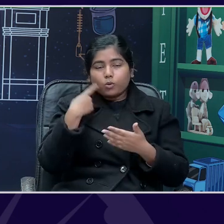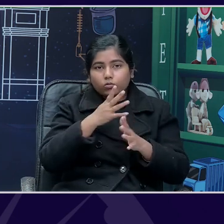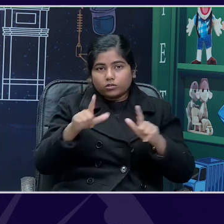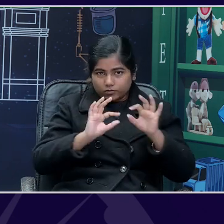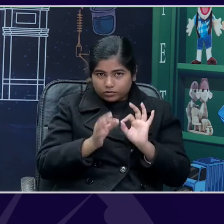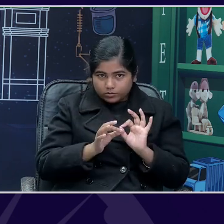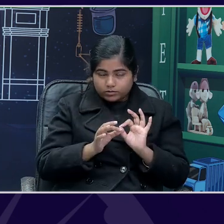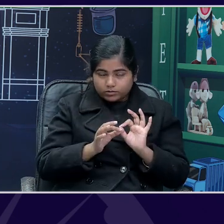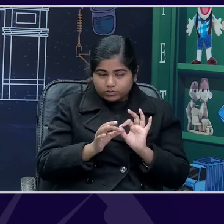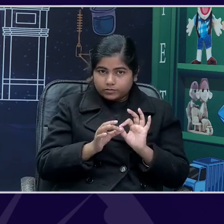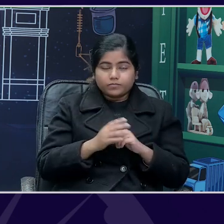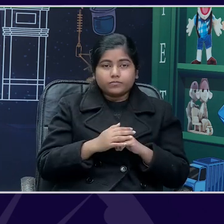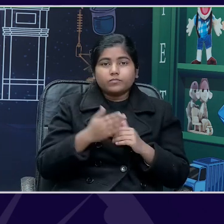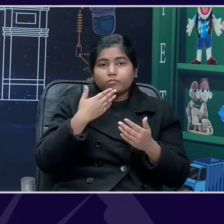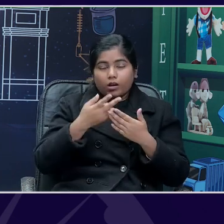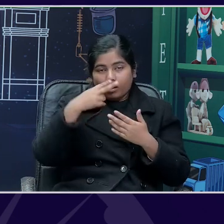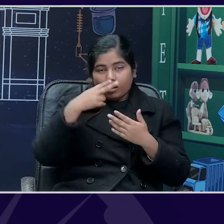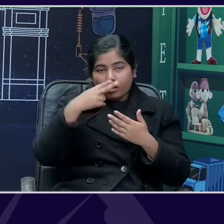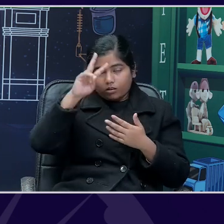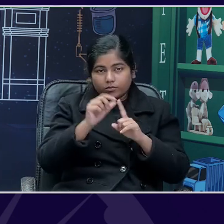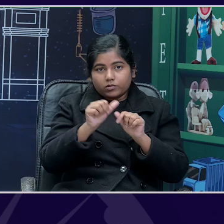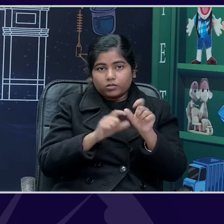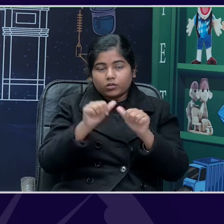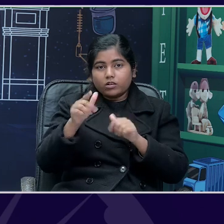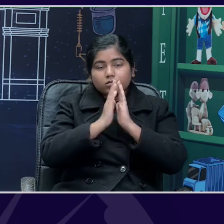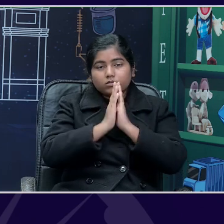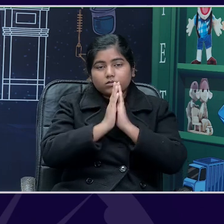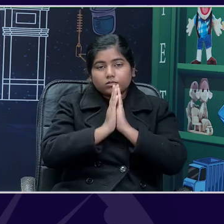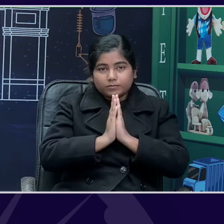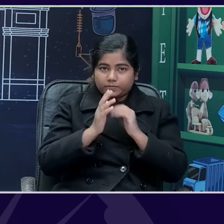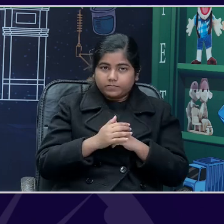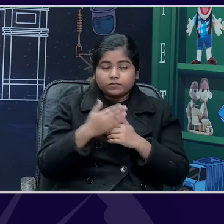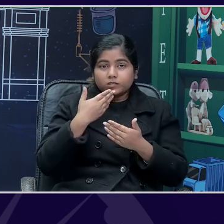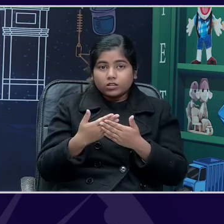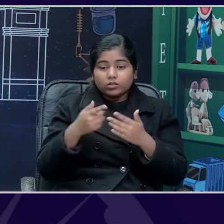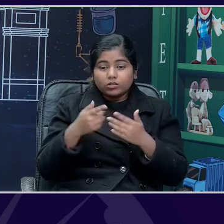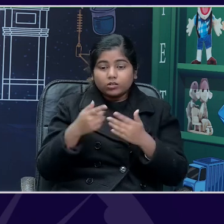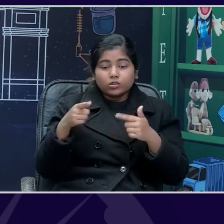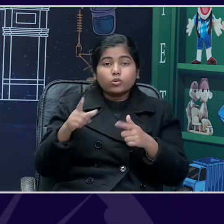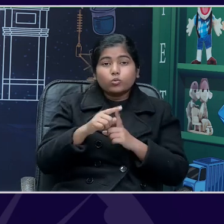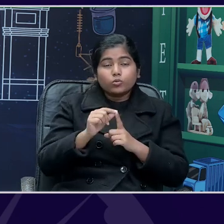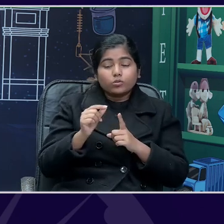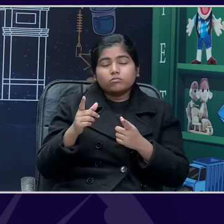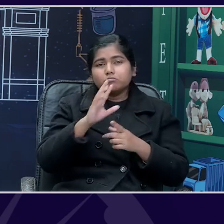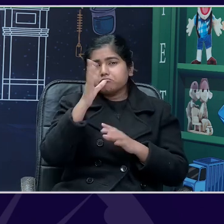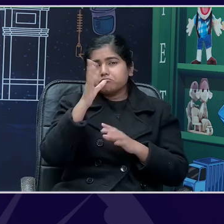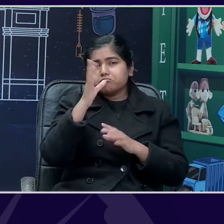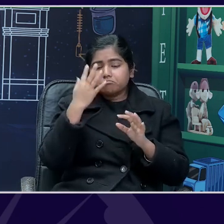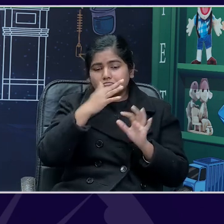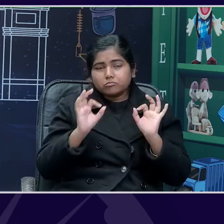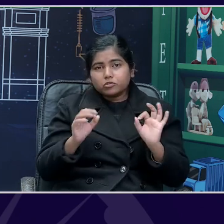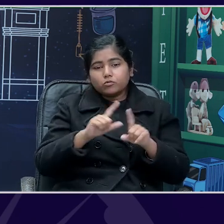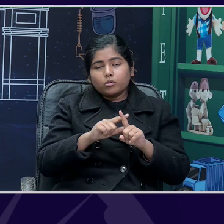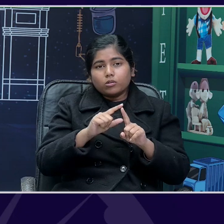sign language interpreter, Payal Ji. Thank you very much, Payal Ji. Payal Ji